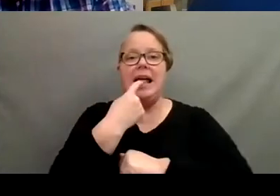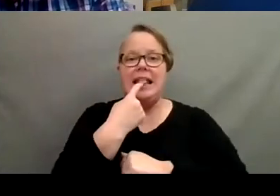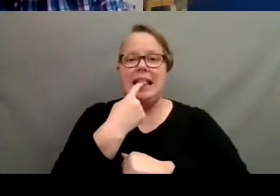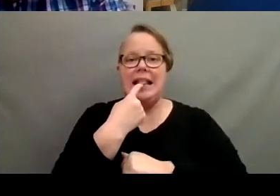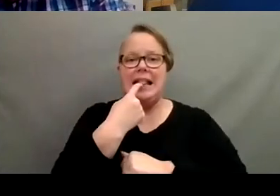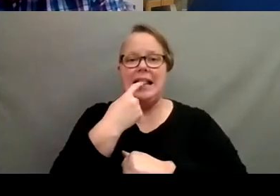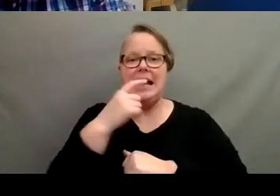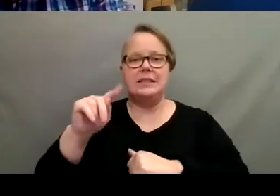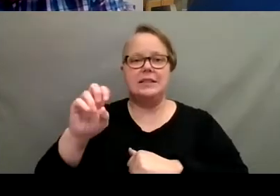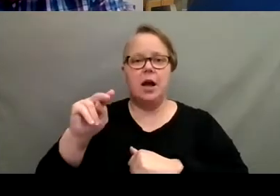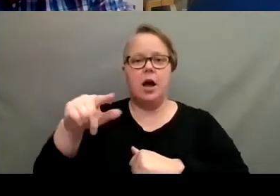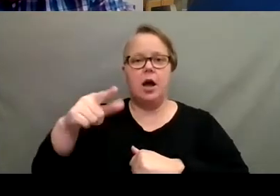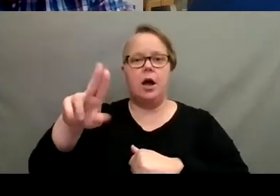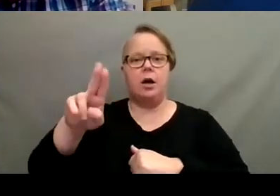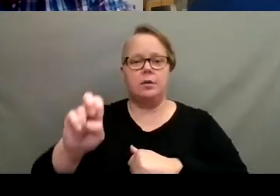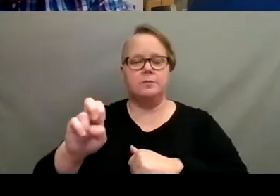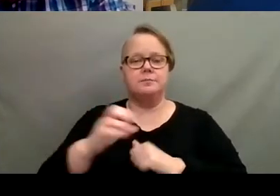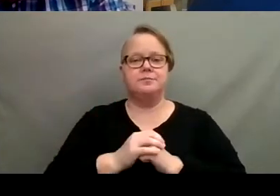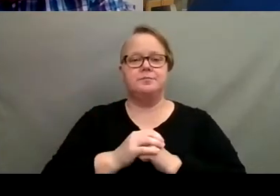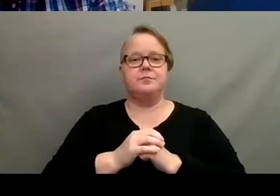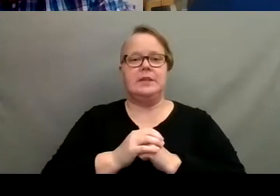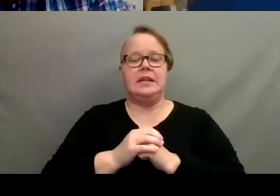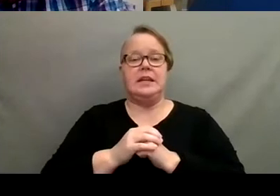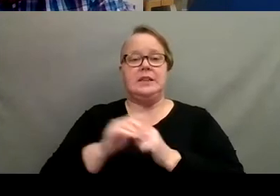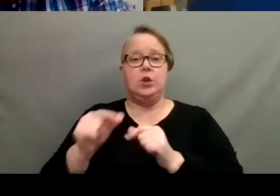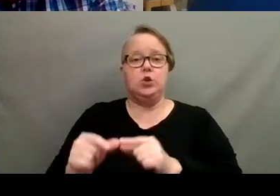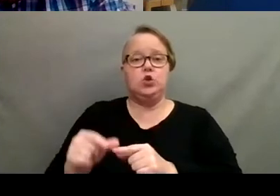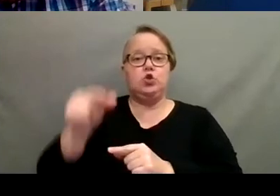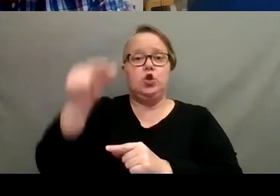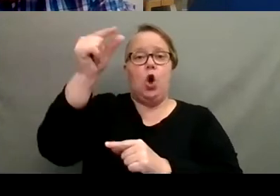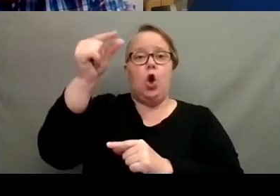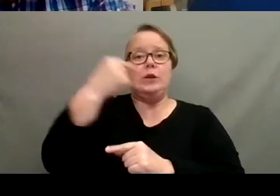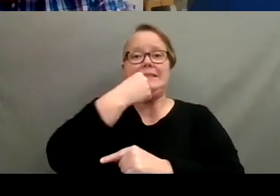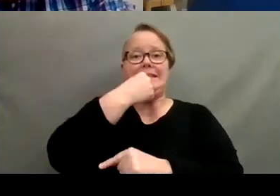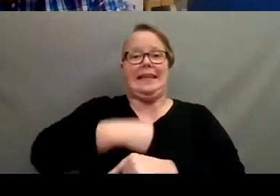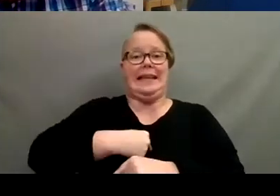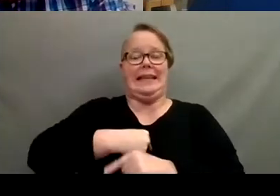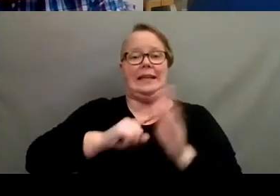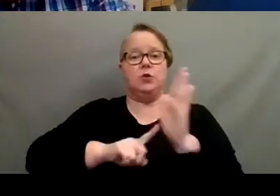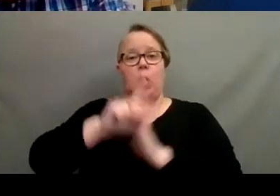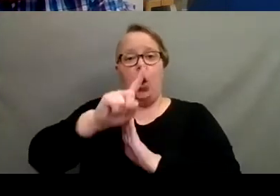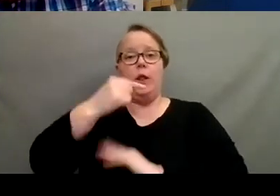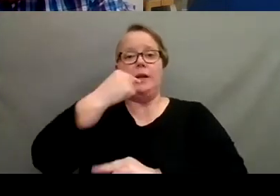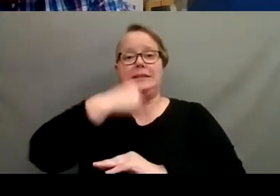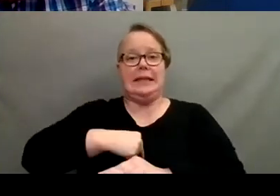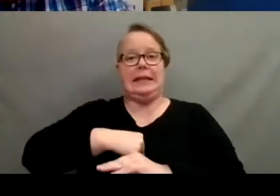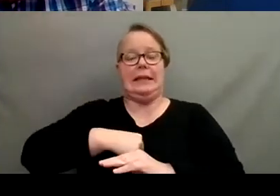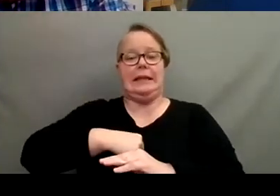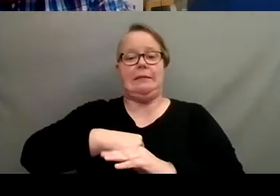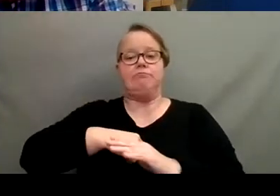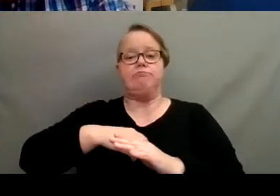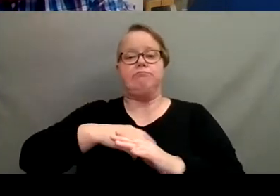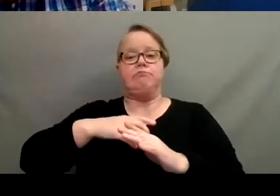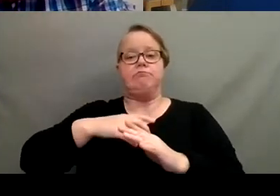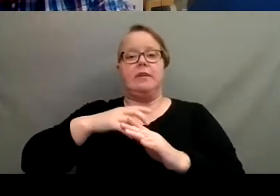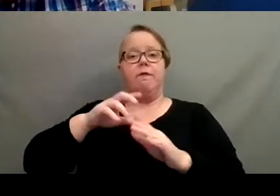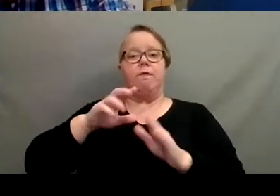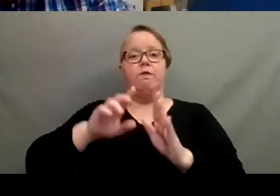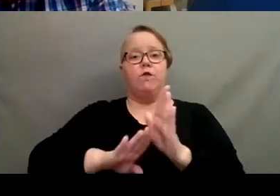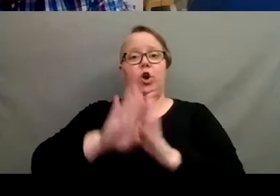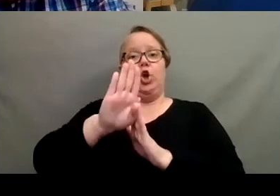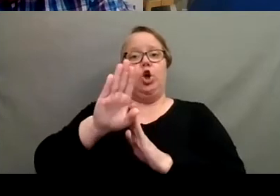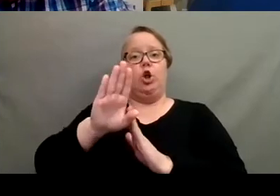tall, skinny, uh, vertical leaves, uh, pothos devil's ivy, uh, and